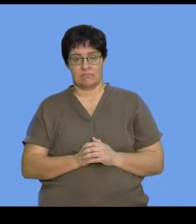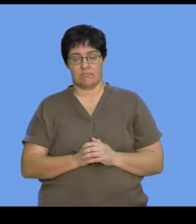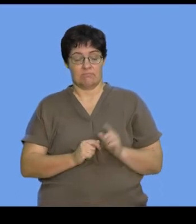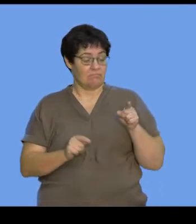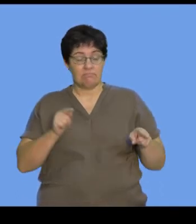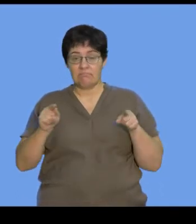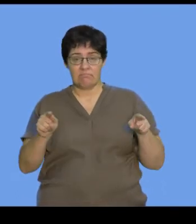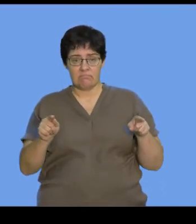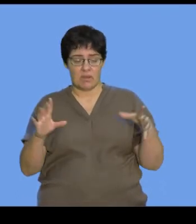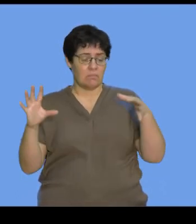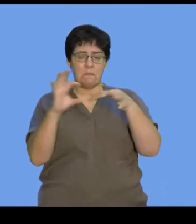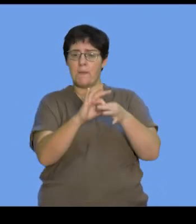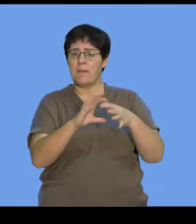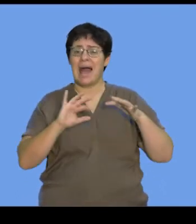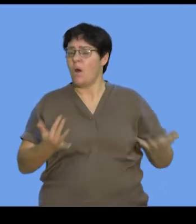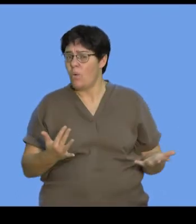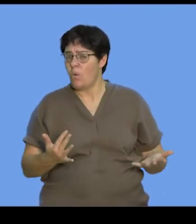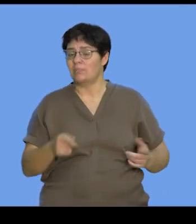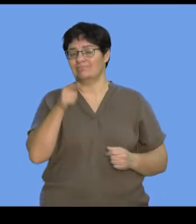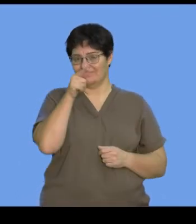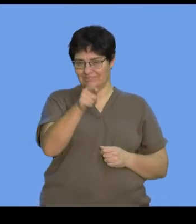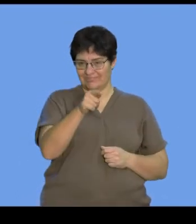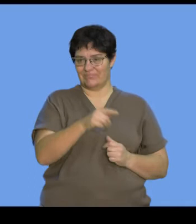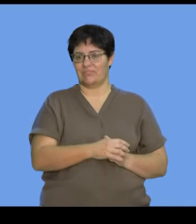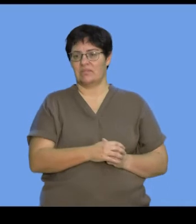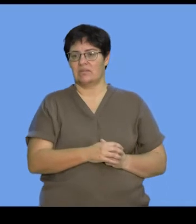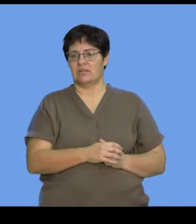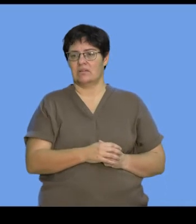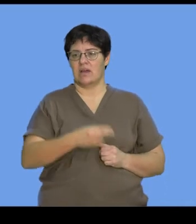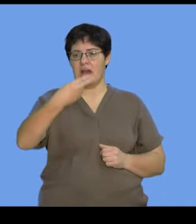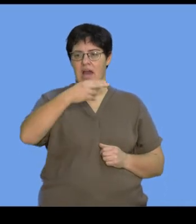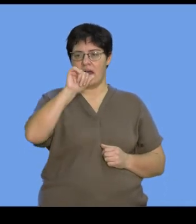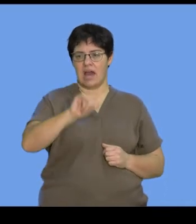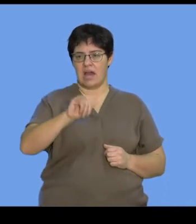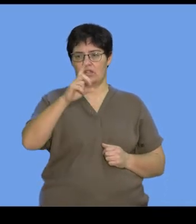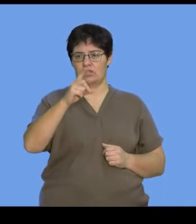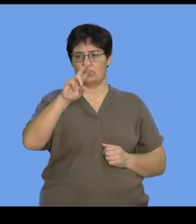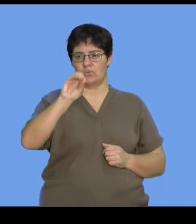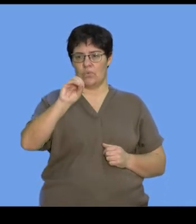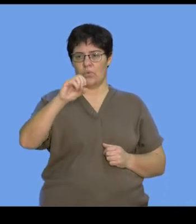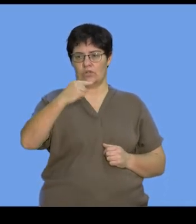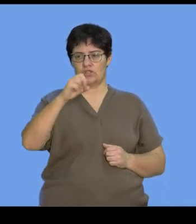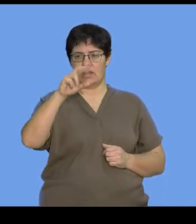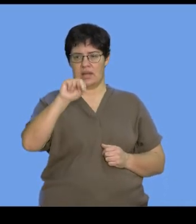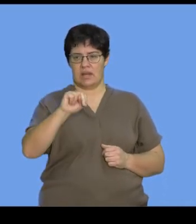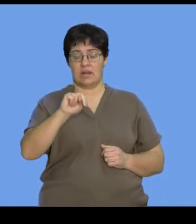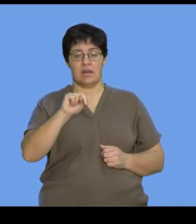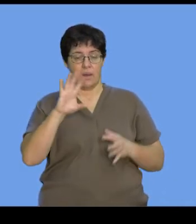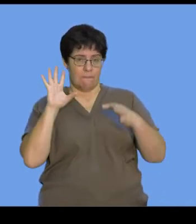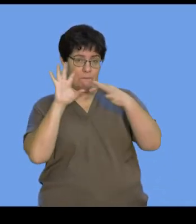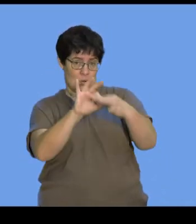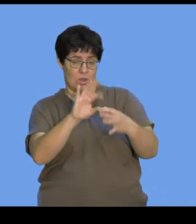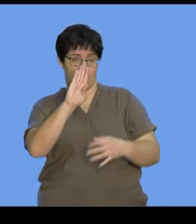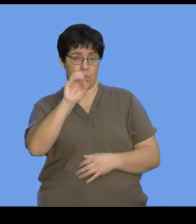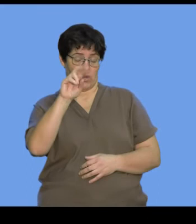of these strands are held together by what we refer to as hydrogen bonds in between. So, each of these